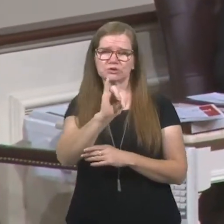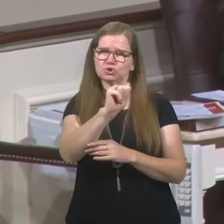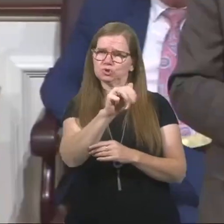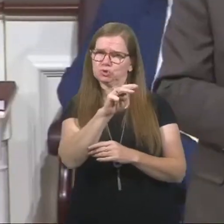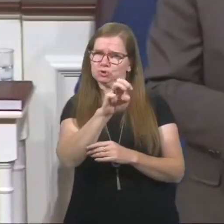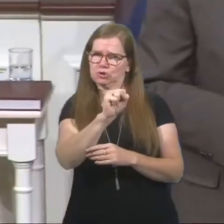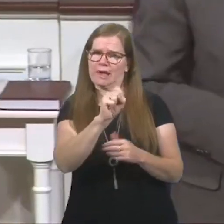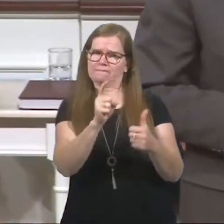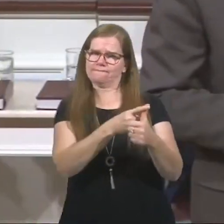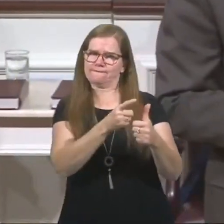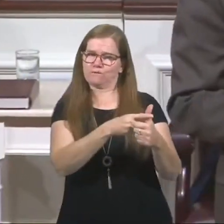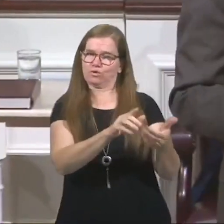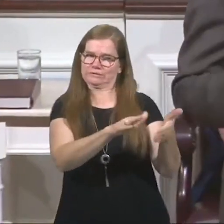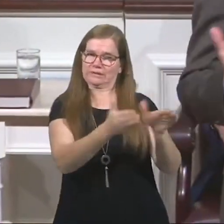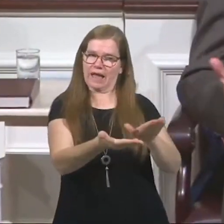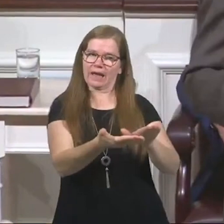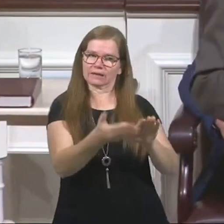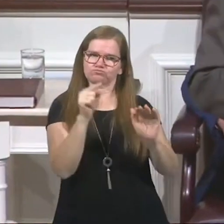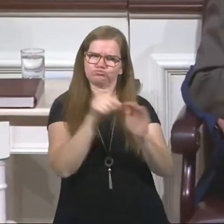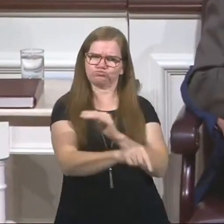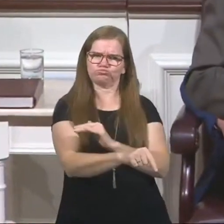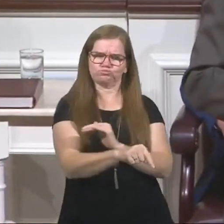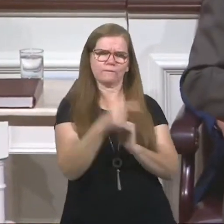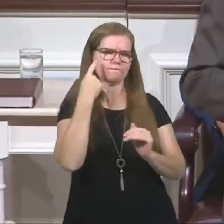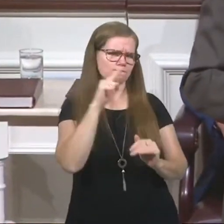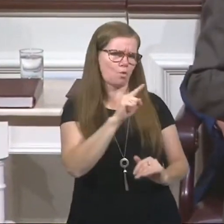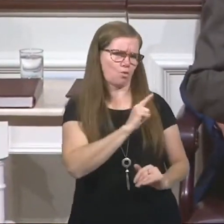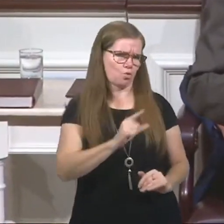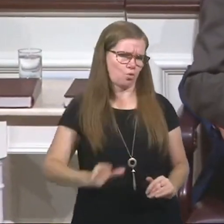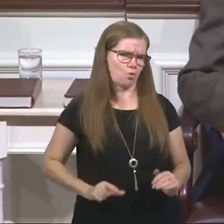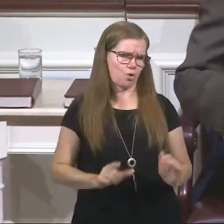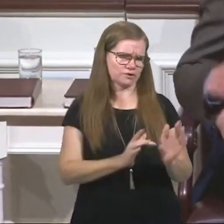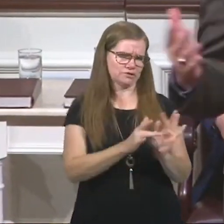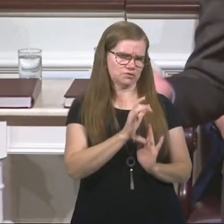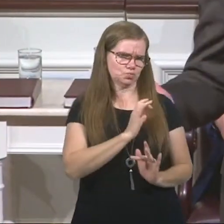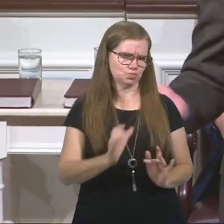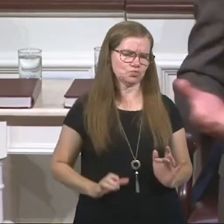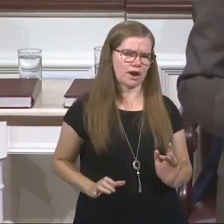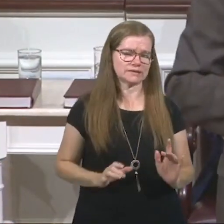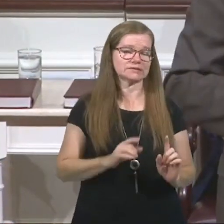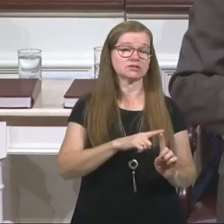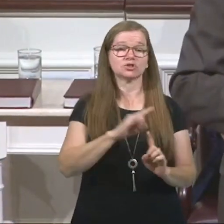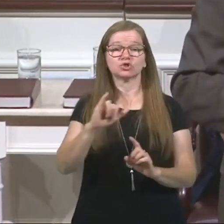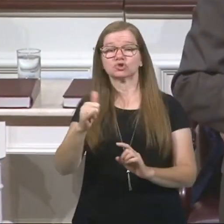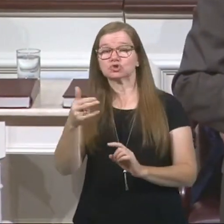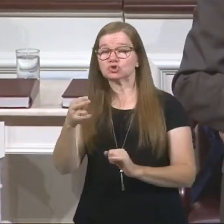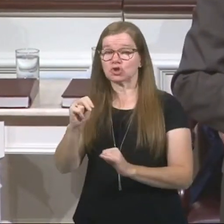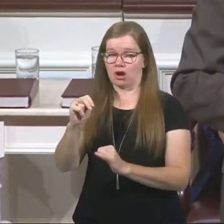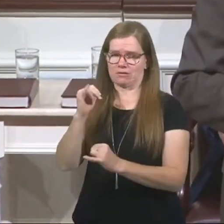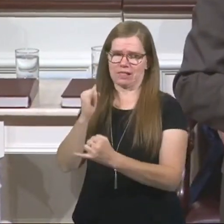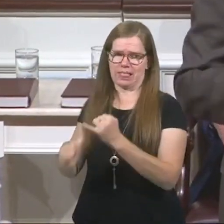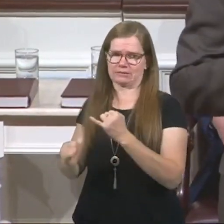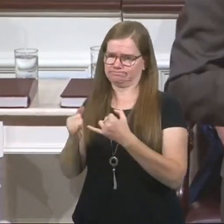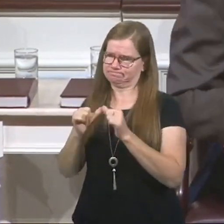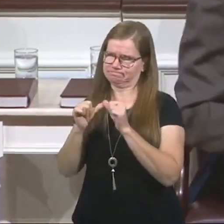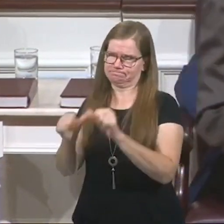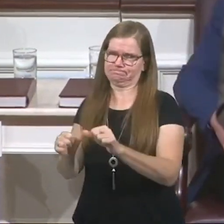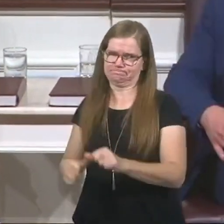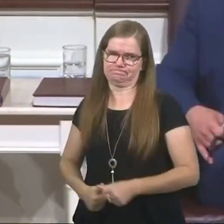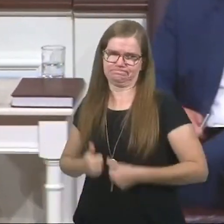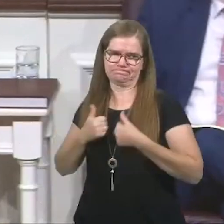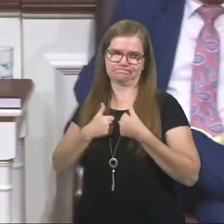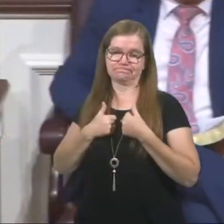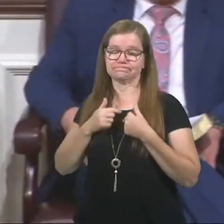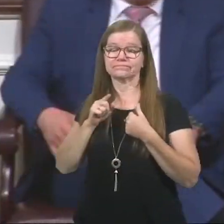would die first as a martyr for the Lord Jesus Christ. John would be the last one to live. He was probably a